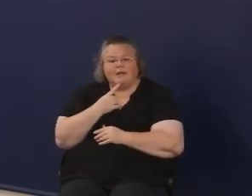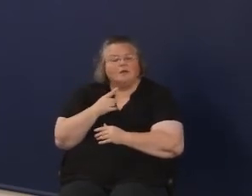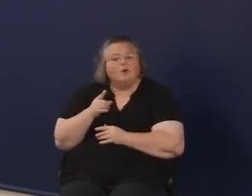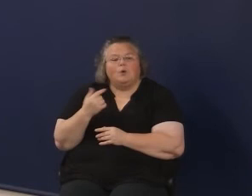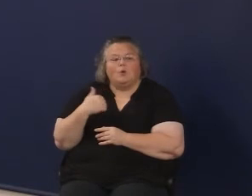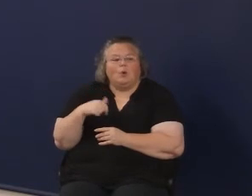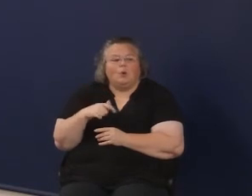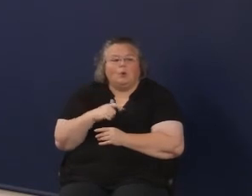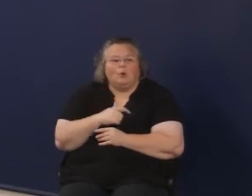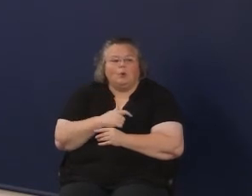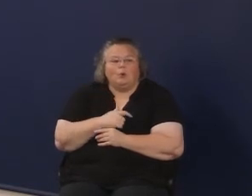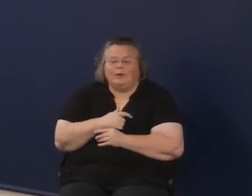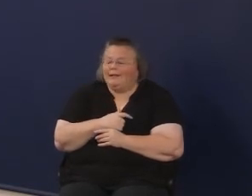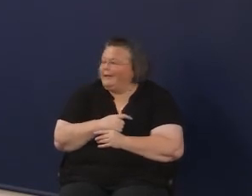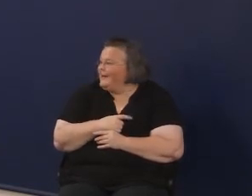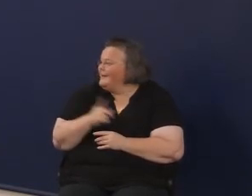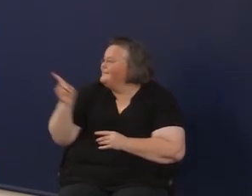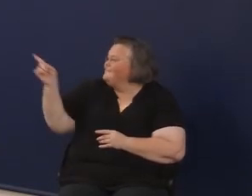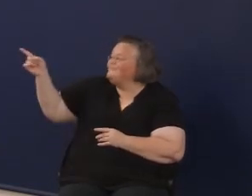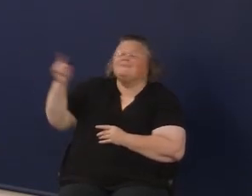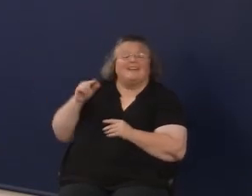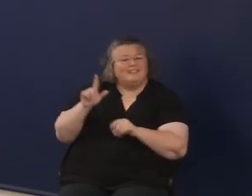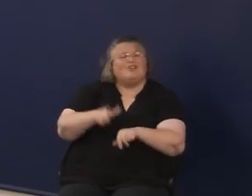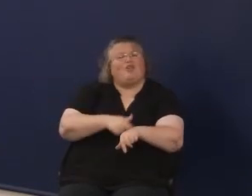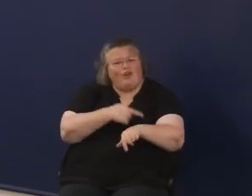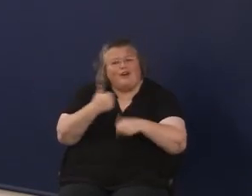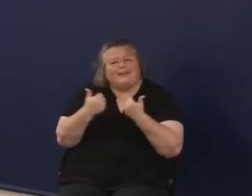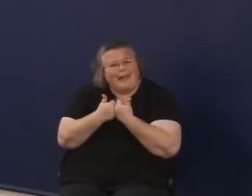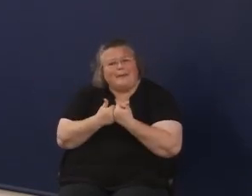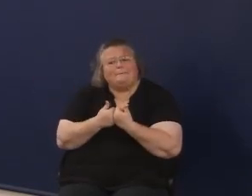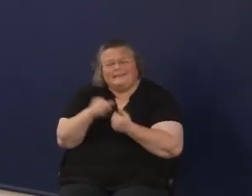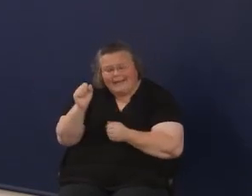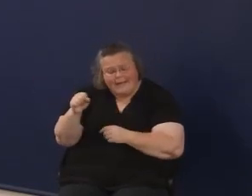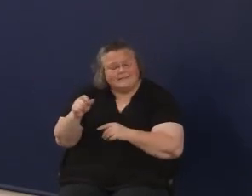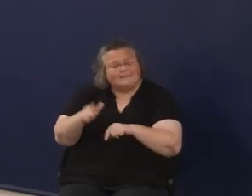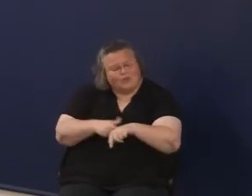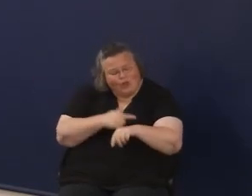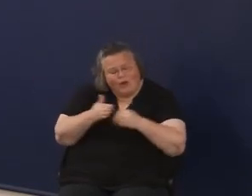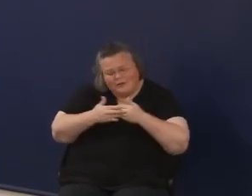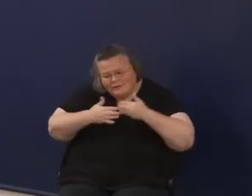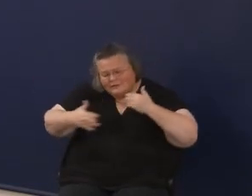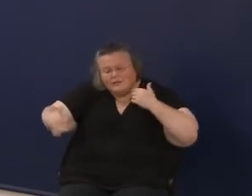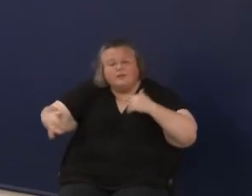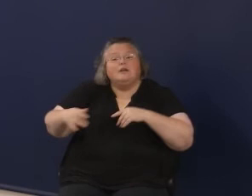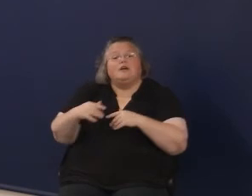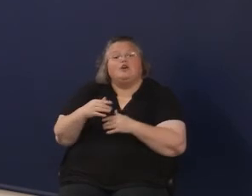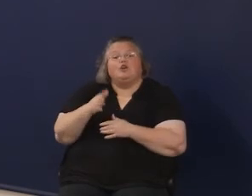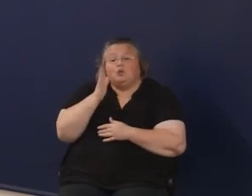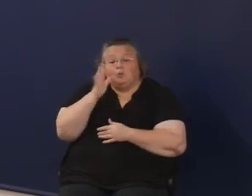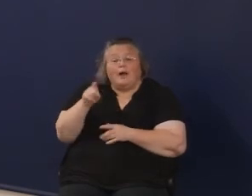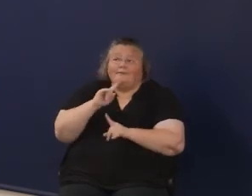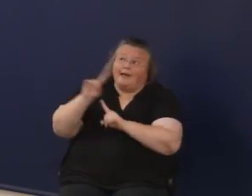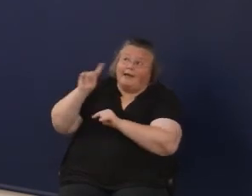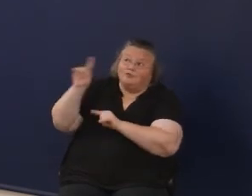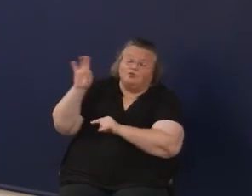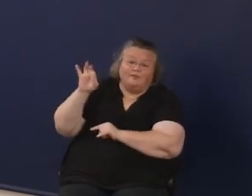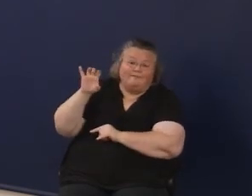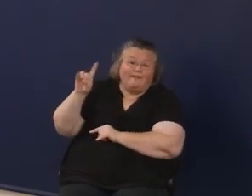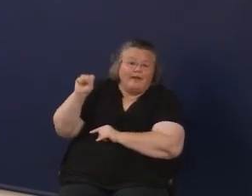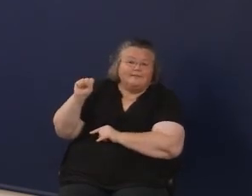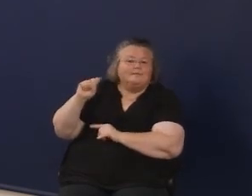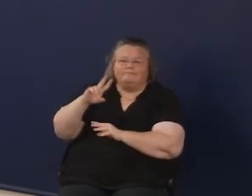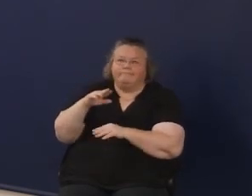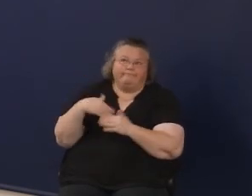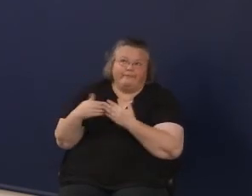to have to probably, Jason can answer better. It's it's a long game, and you'll have stuff you're going to have to answer to the feds on no matter what.